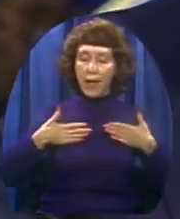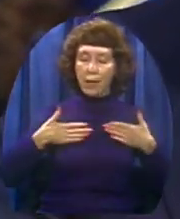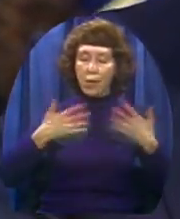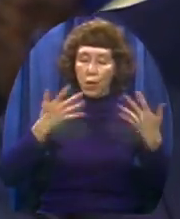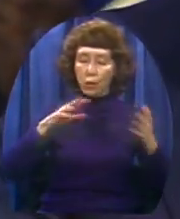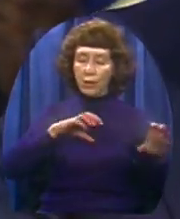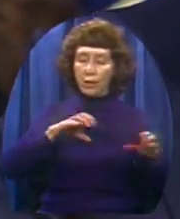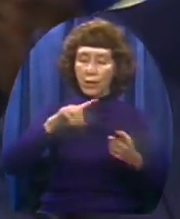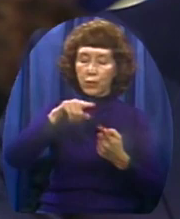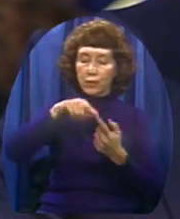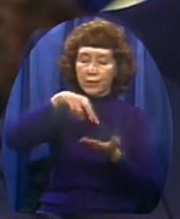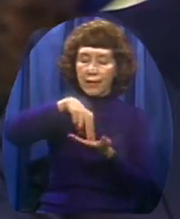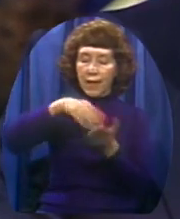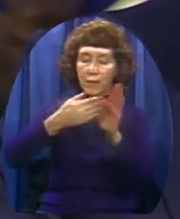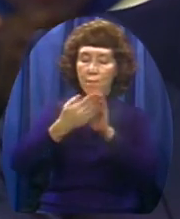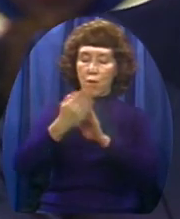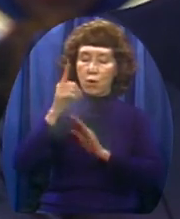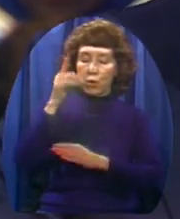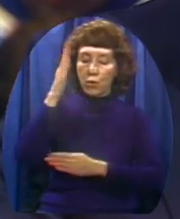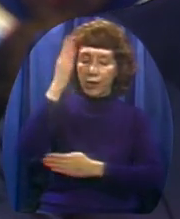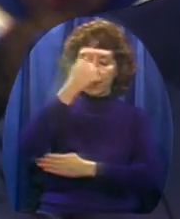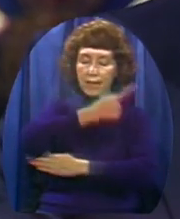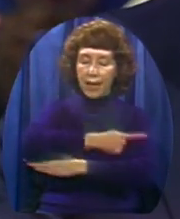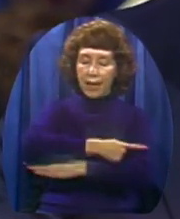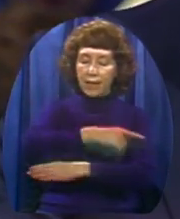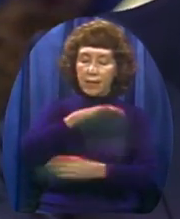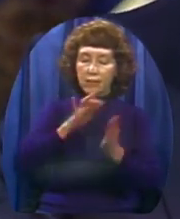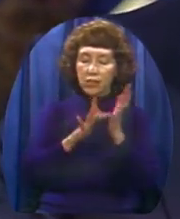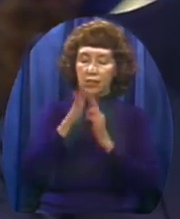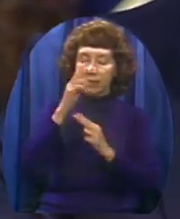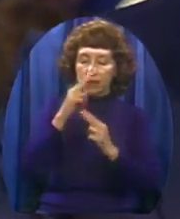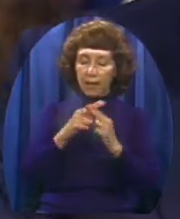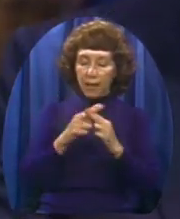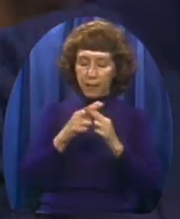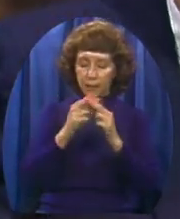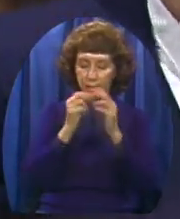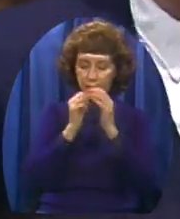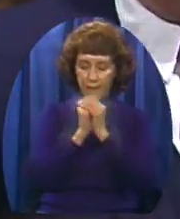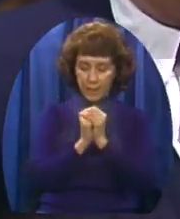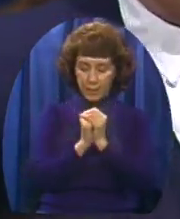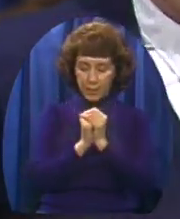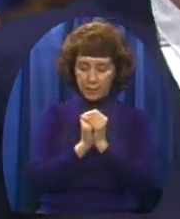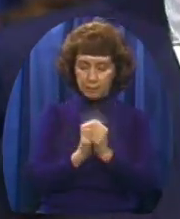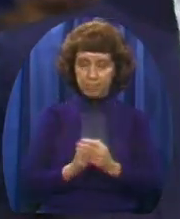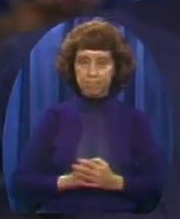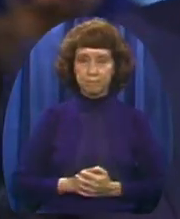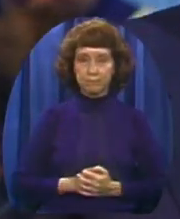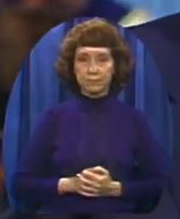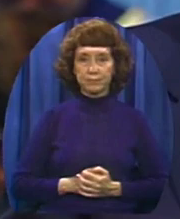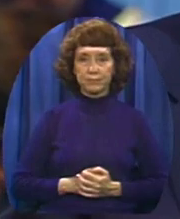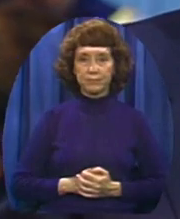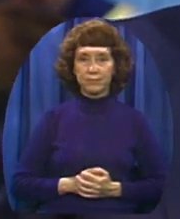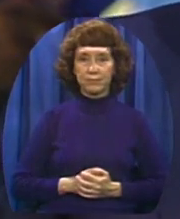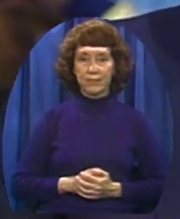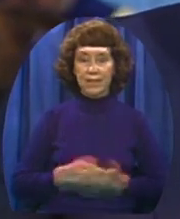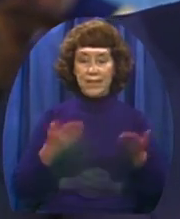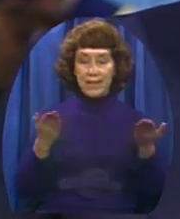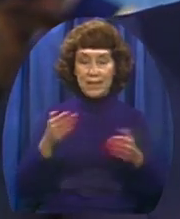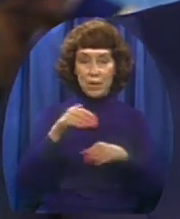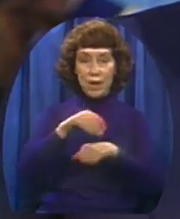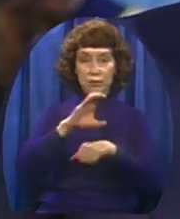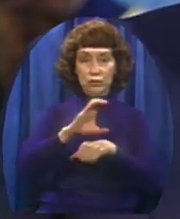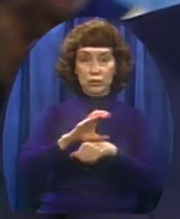For Jesus sake I make this prayer Amen While our heads are still bowed And eyes are still closed